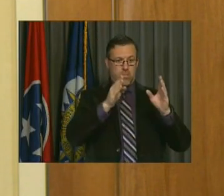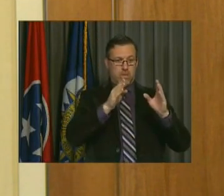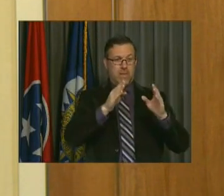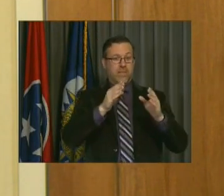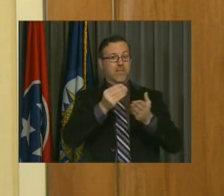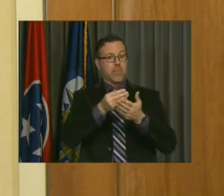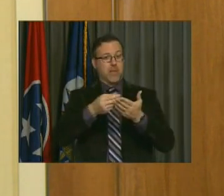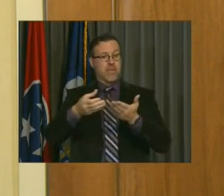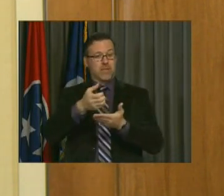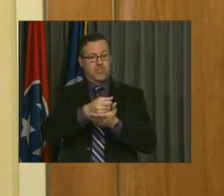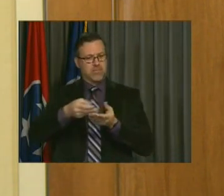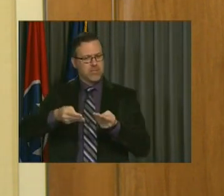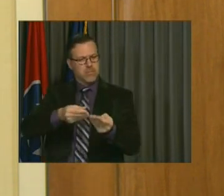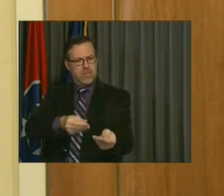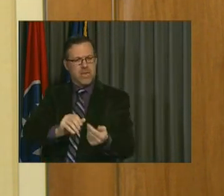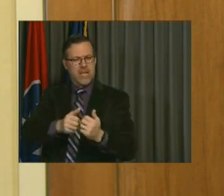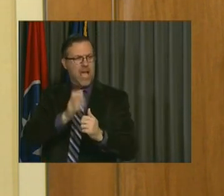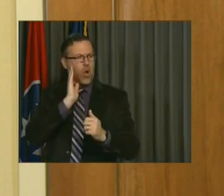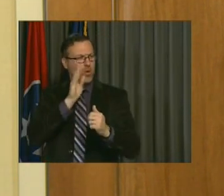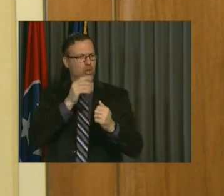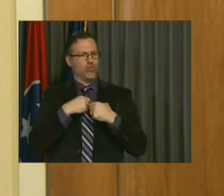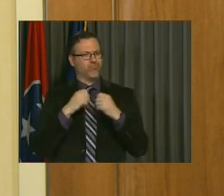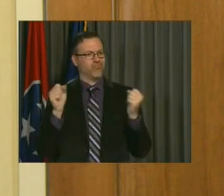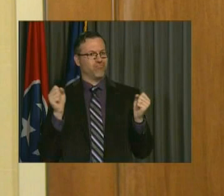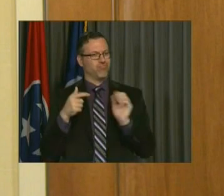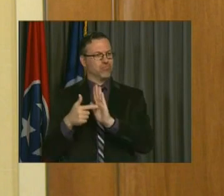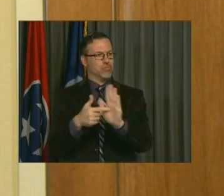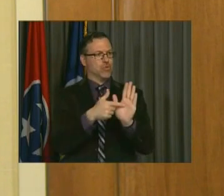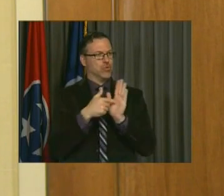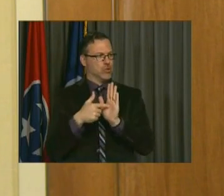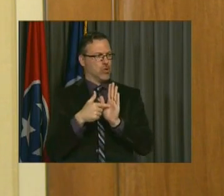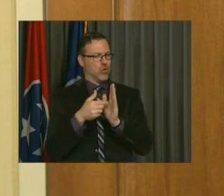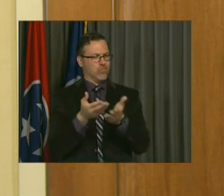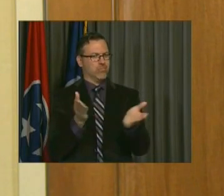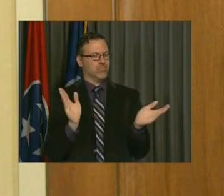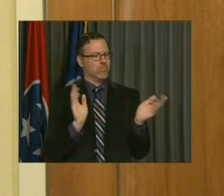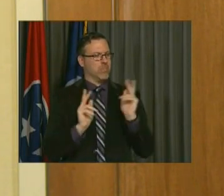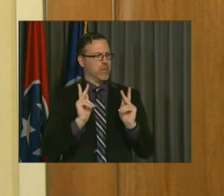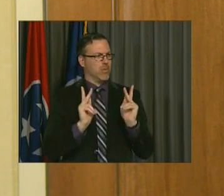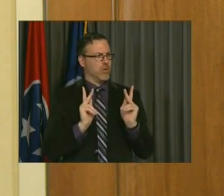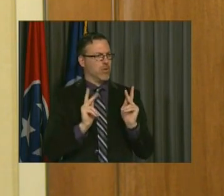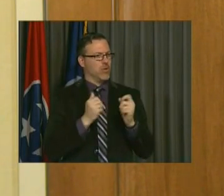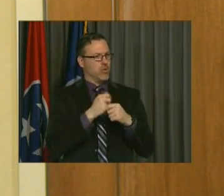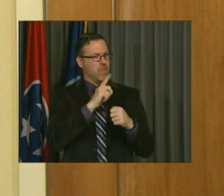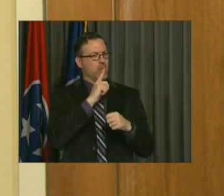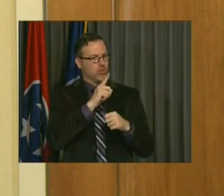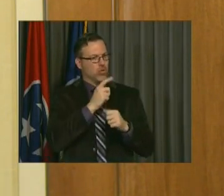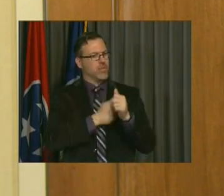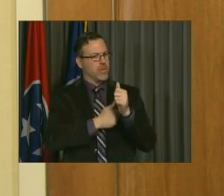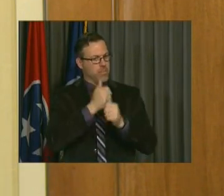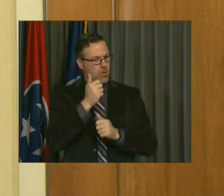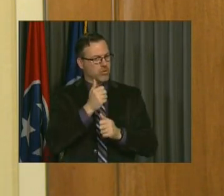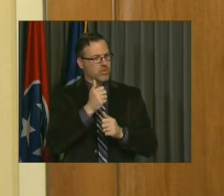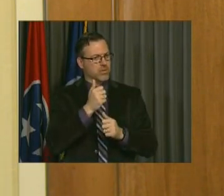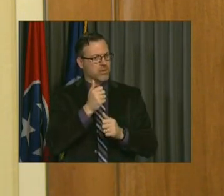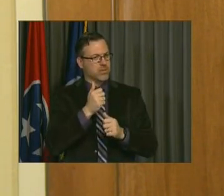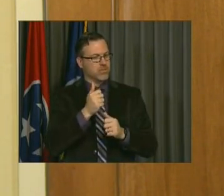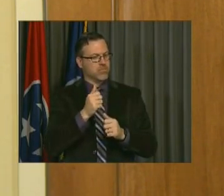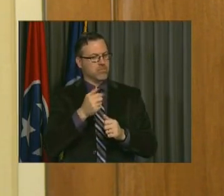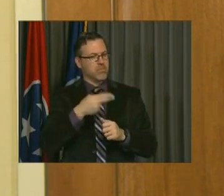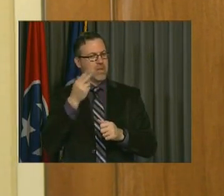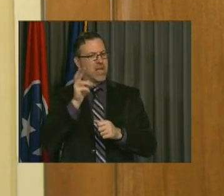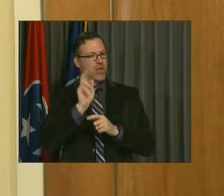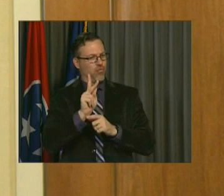to Council and the general public? And I guess also how will we know it's being targeted to the most vulnerable Nashvilleians right now? And then if